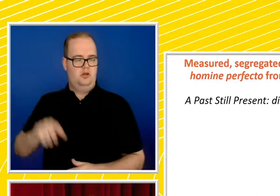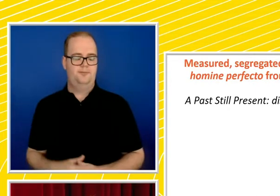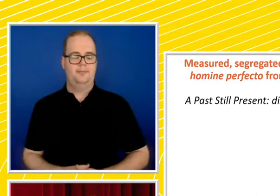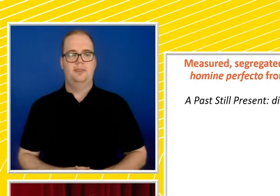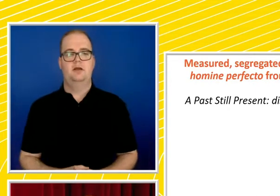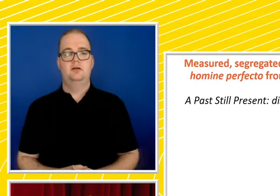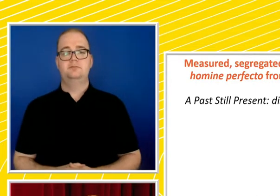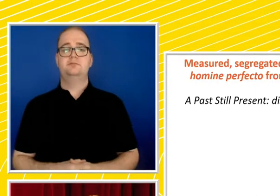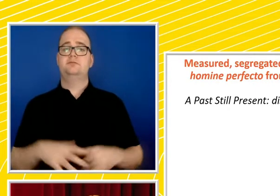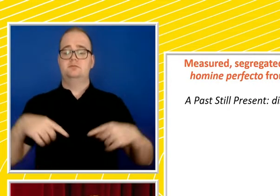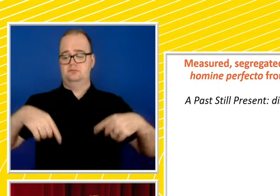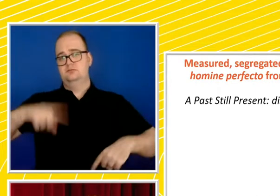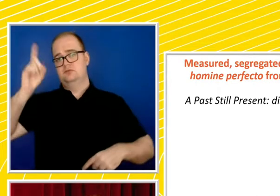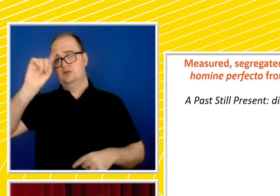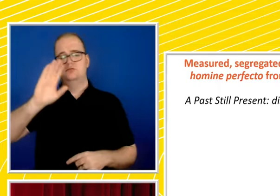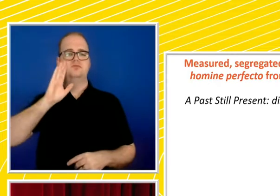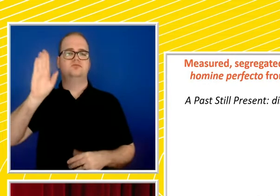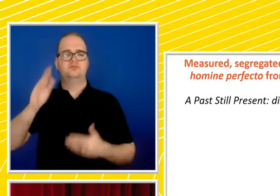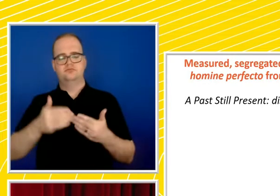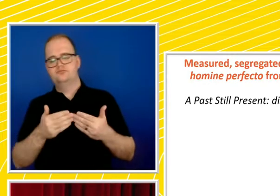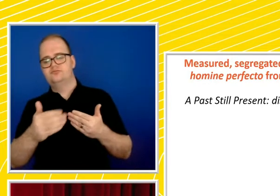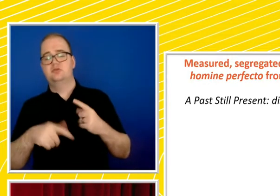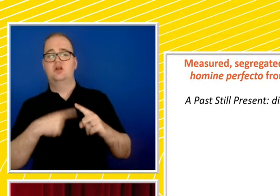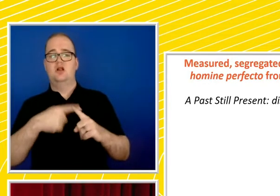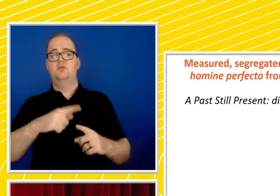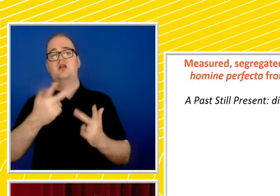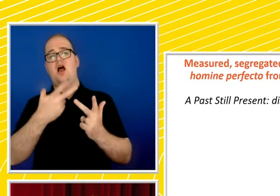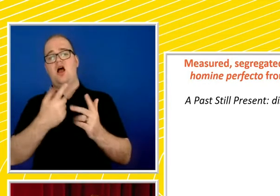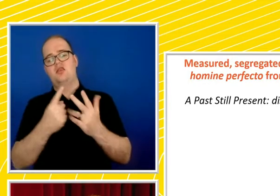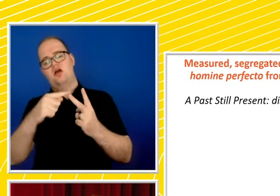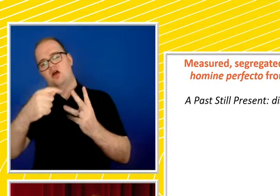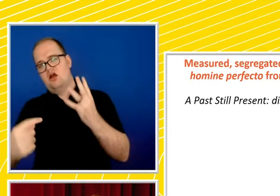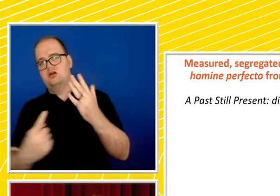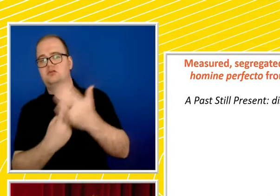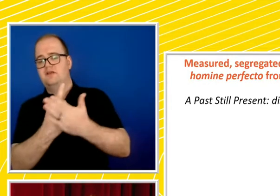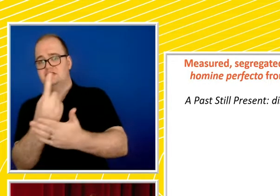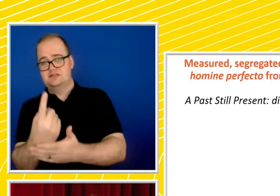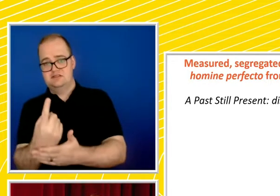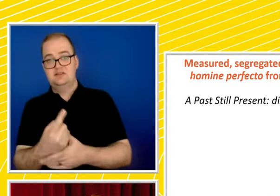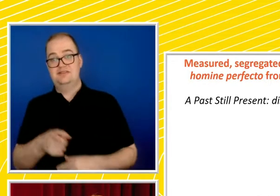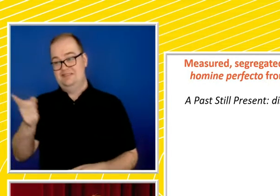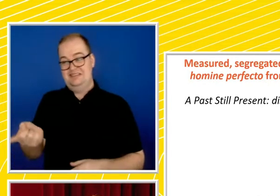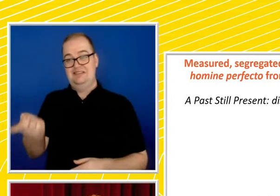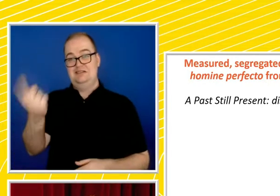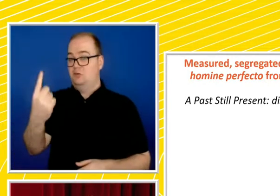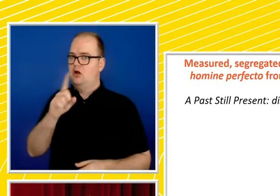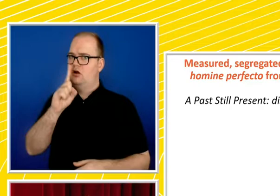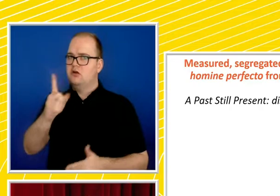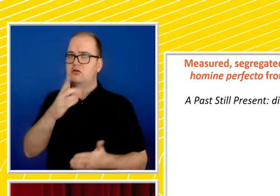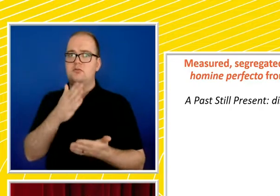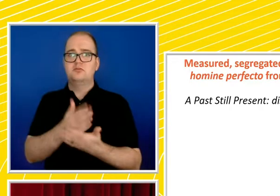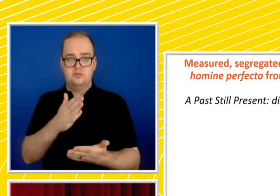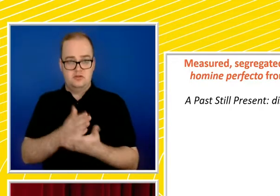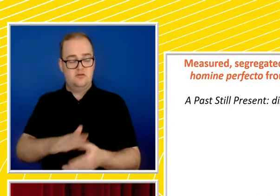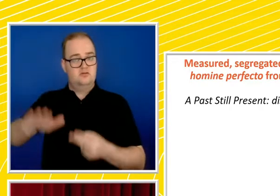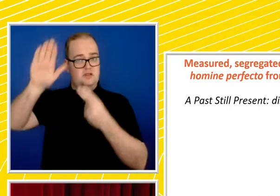the rest of today's symposium and the following webinars, this was part of a much wider social, cultural and political stance towards people with